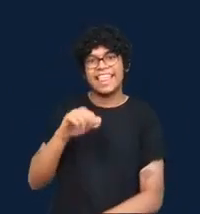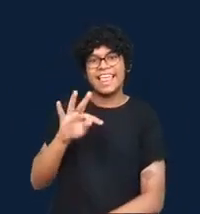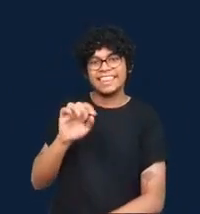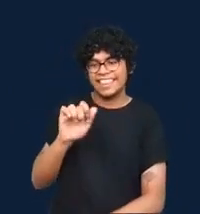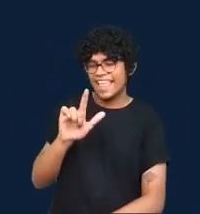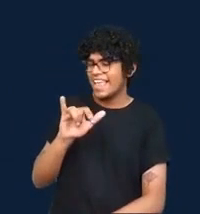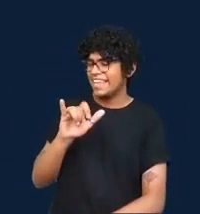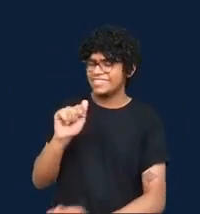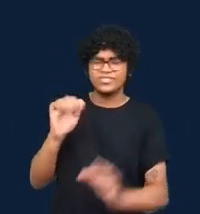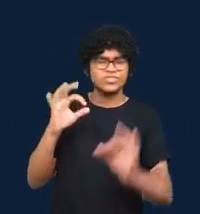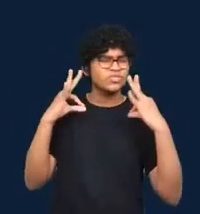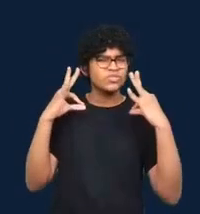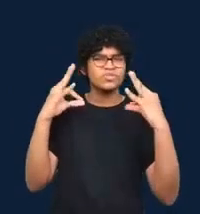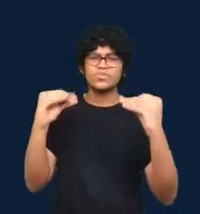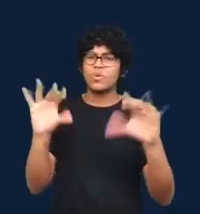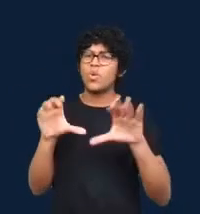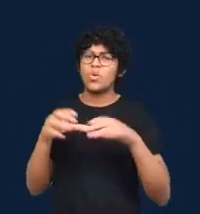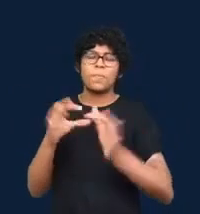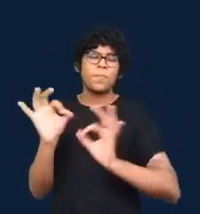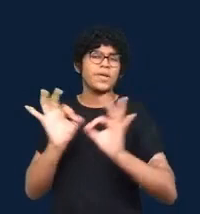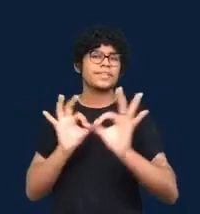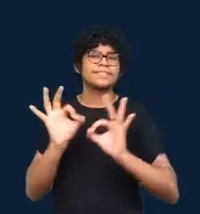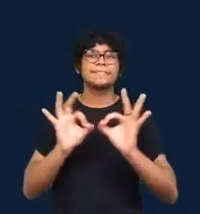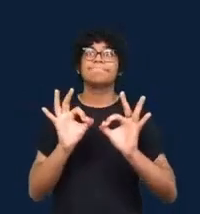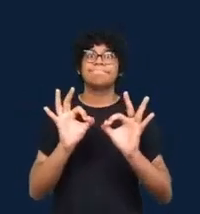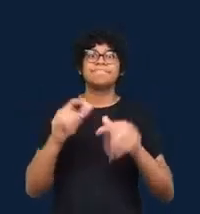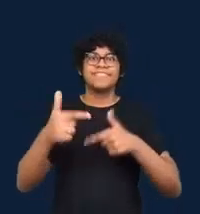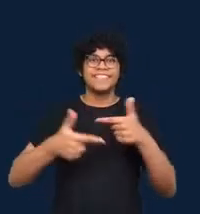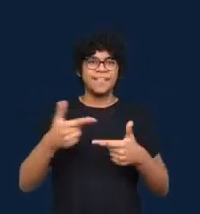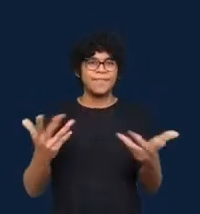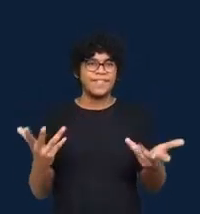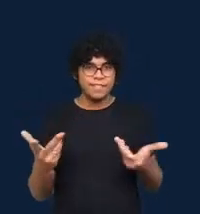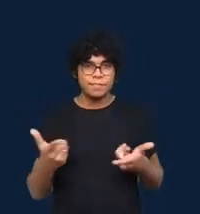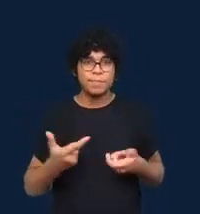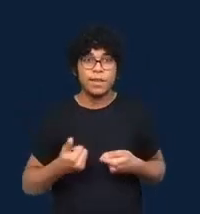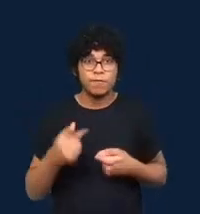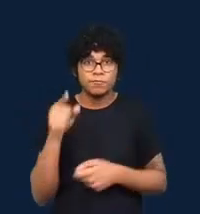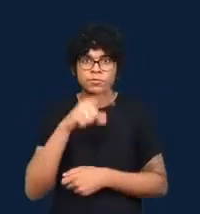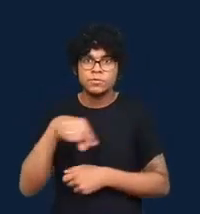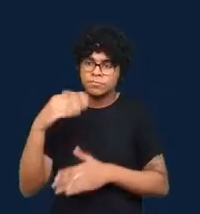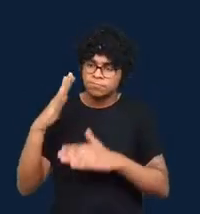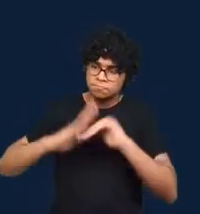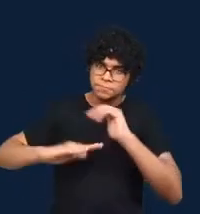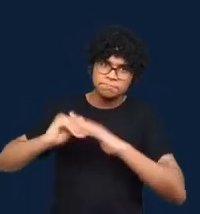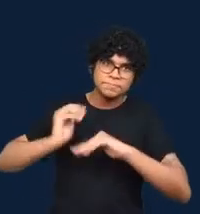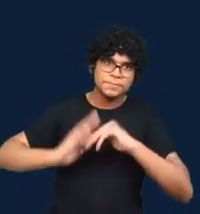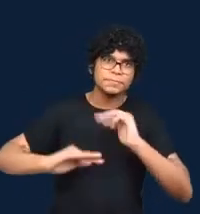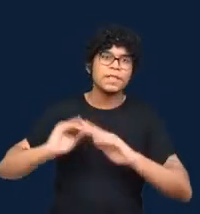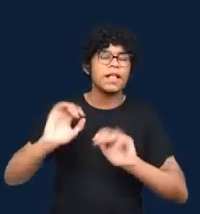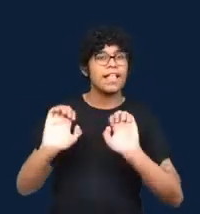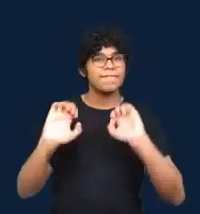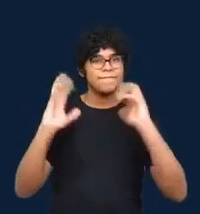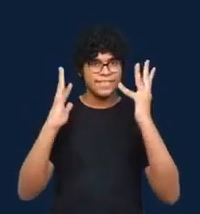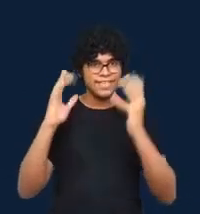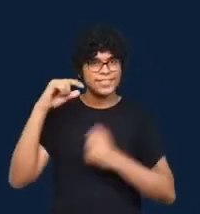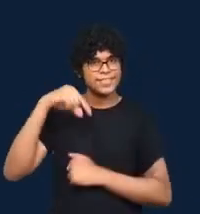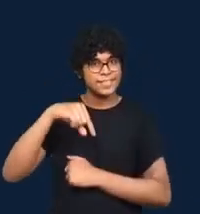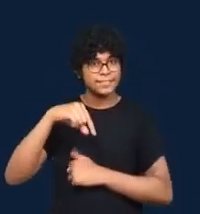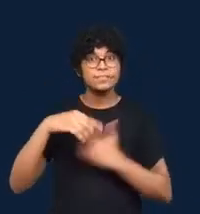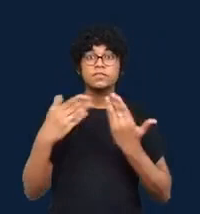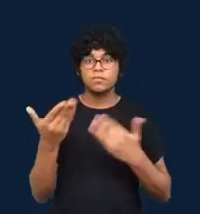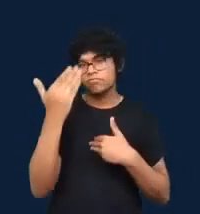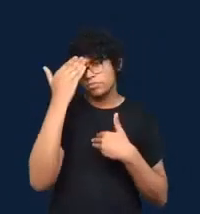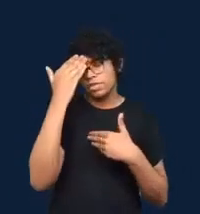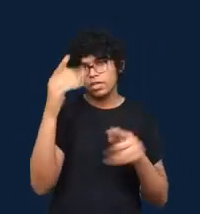amazing work that you have done to make this event happen. And I would also like to thank Natalia and the wonderful